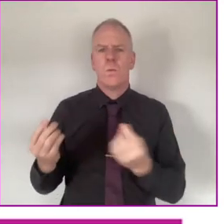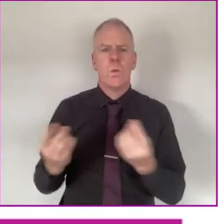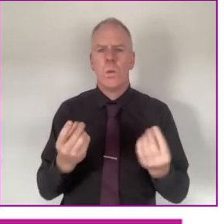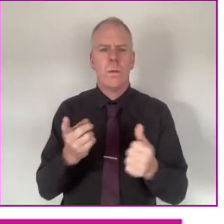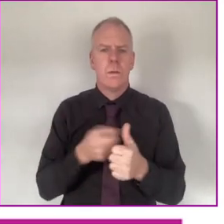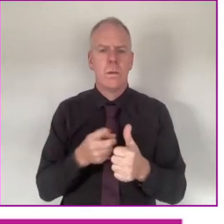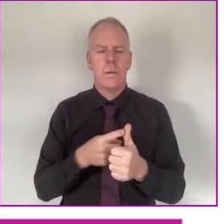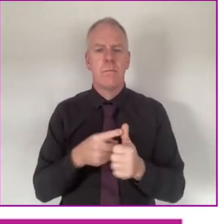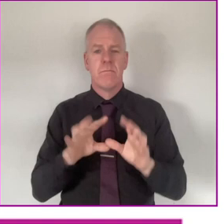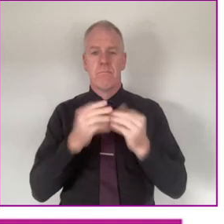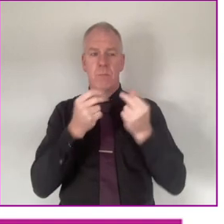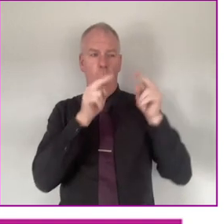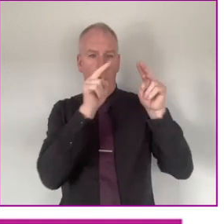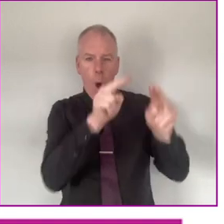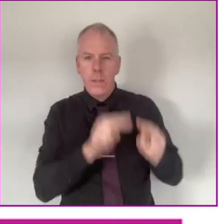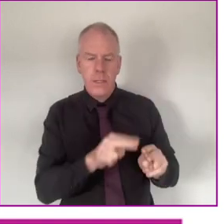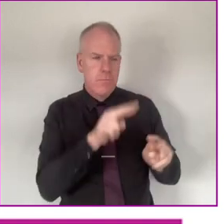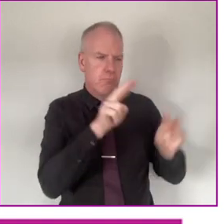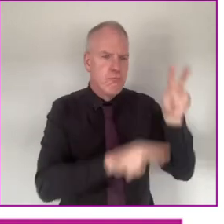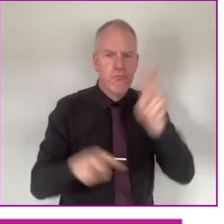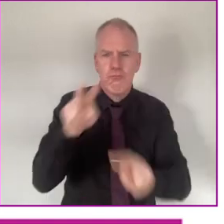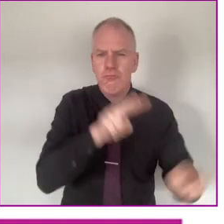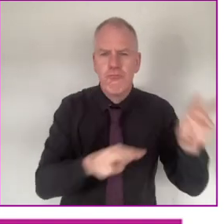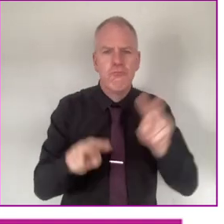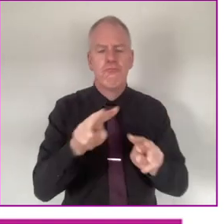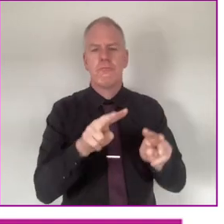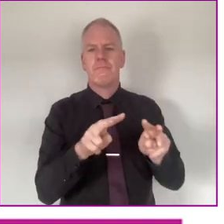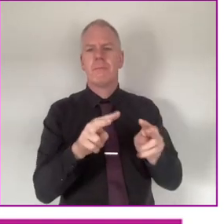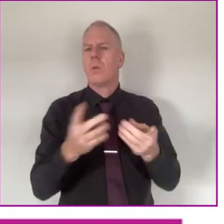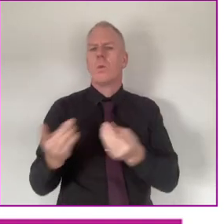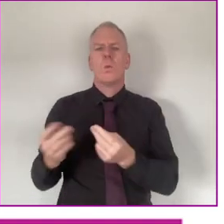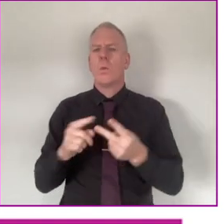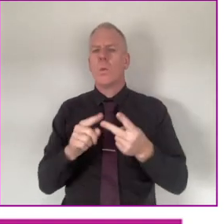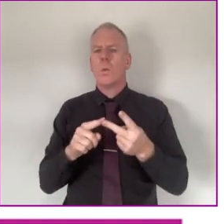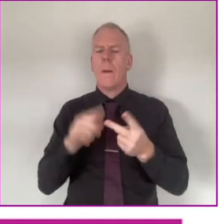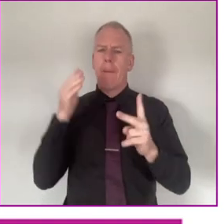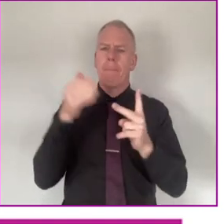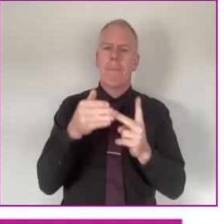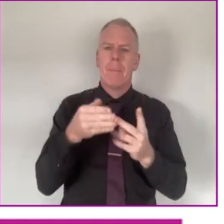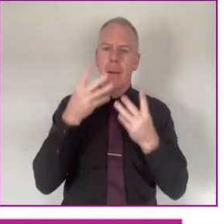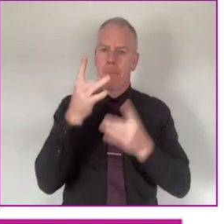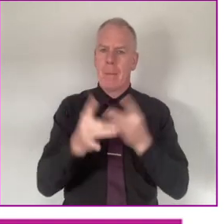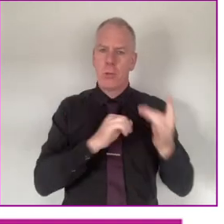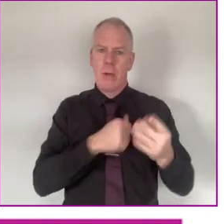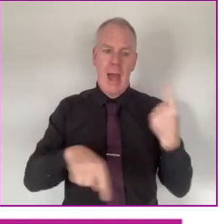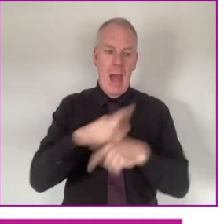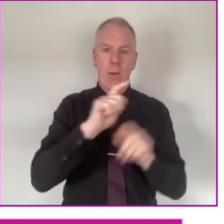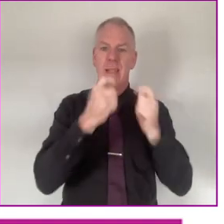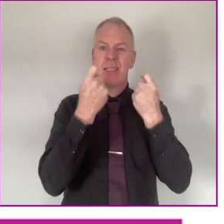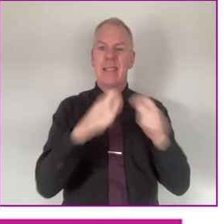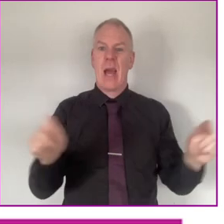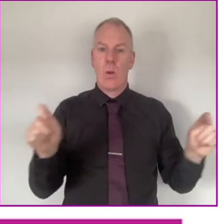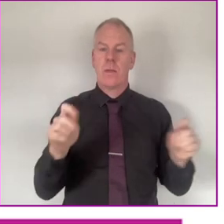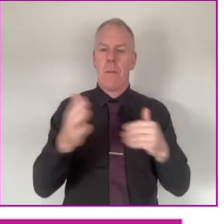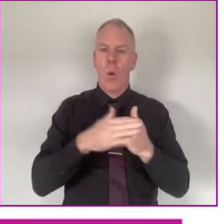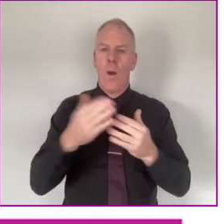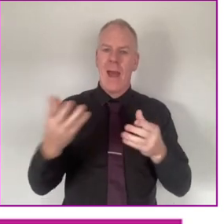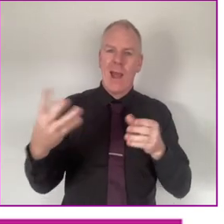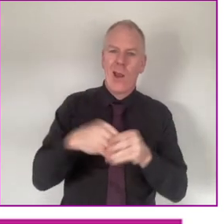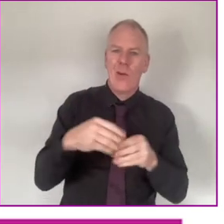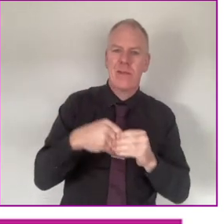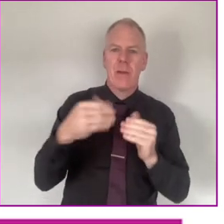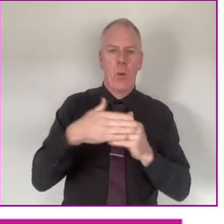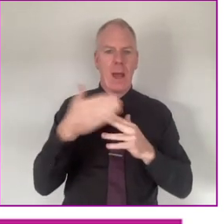and what do we do? We do audits, and what are we about? We are working to make our town inclusive